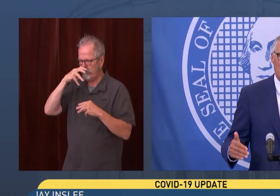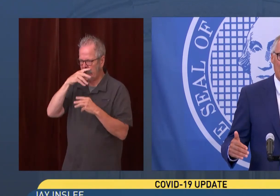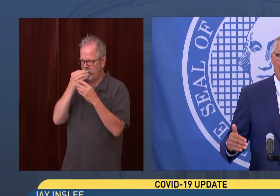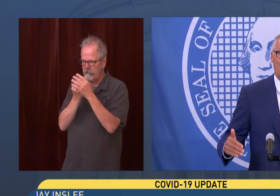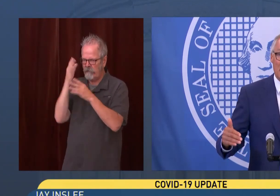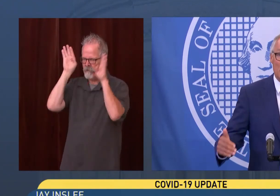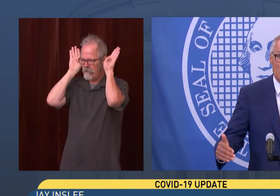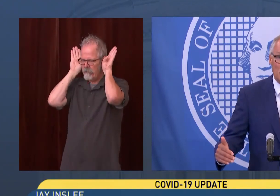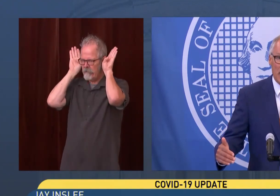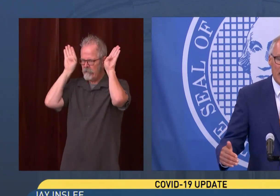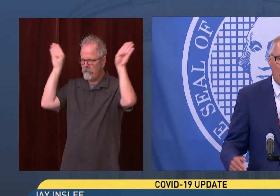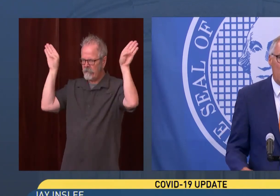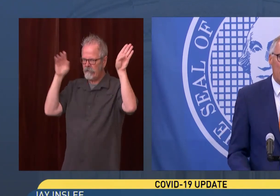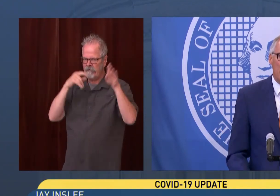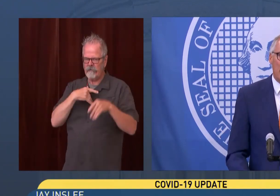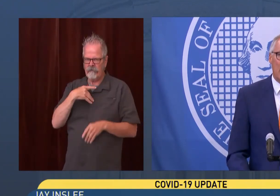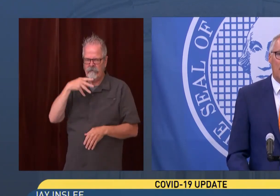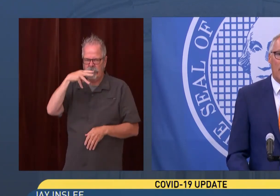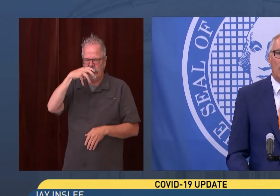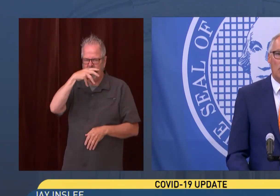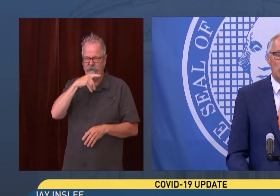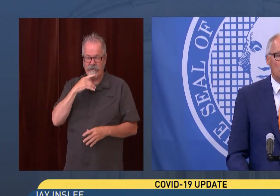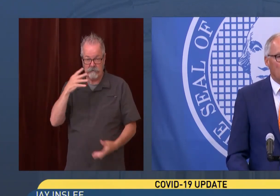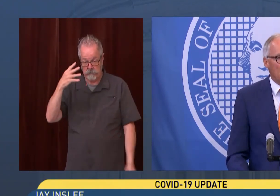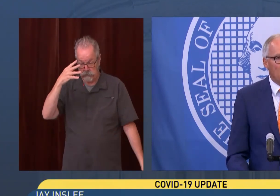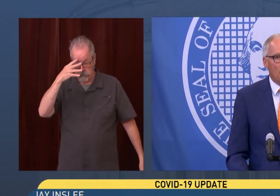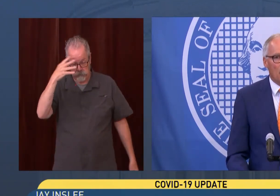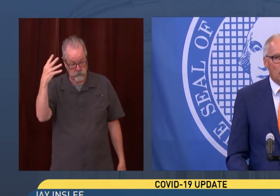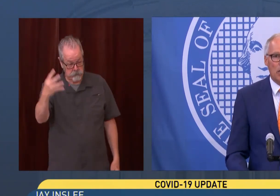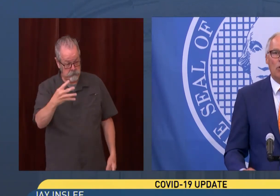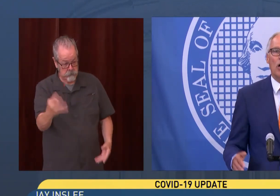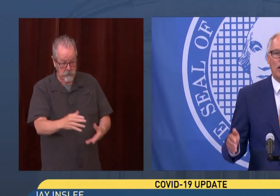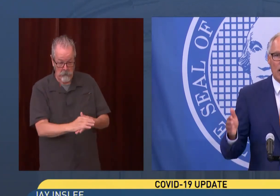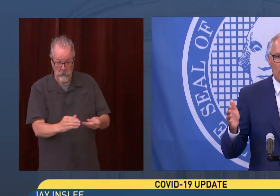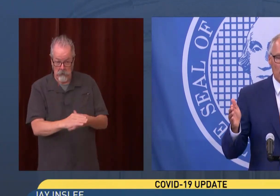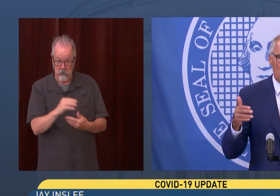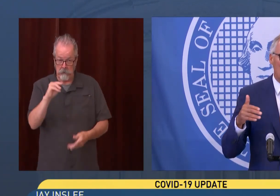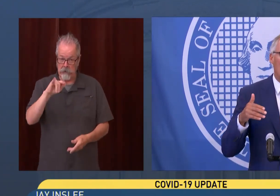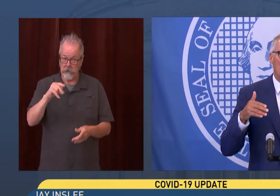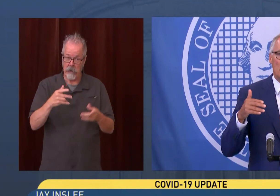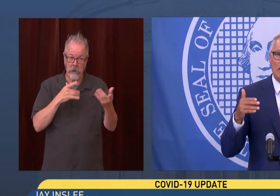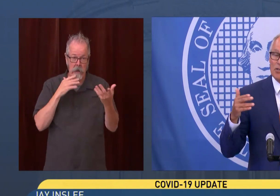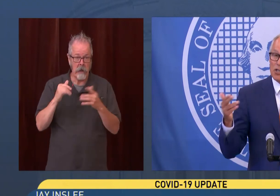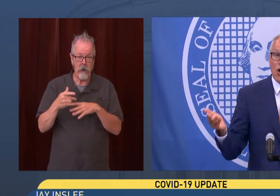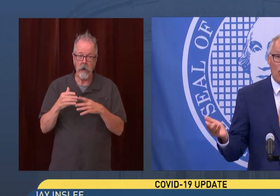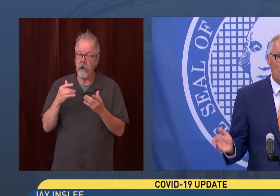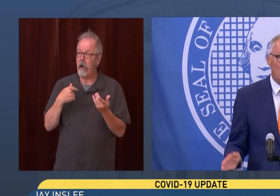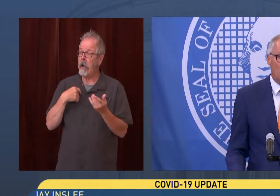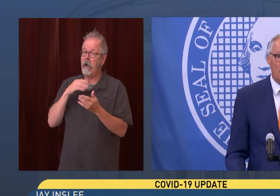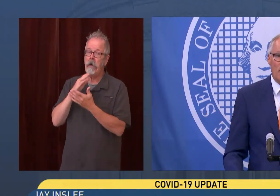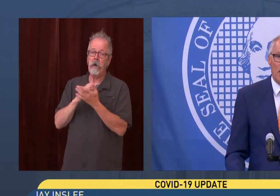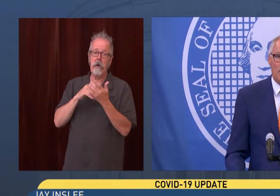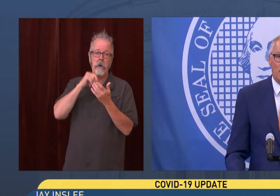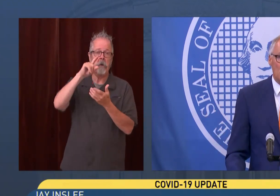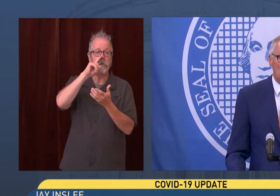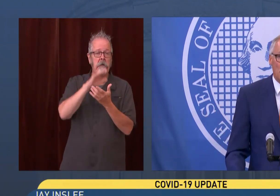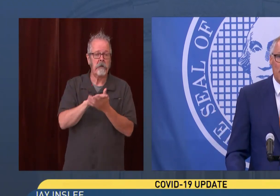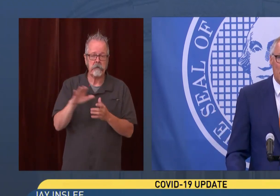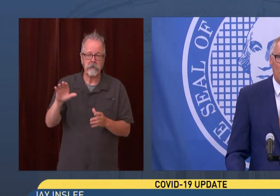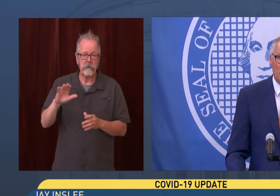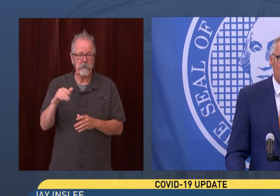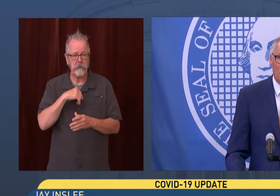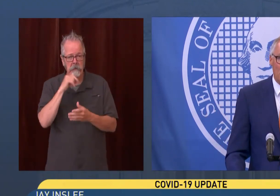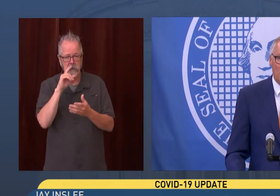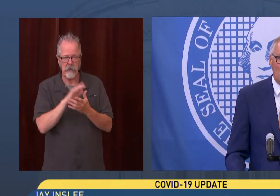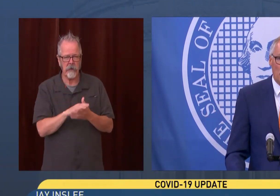social media and that's dangerous right now. And if the uncle says, well, I don't know, say, well, look, uncle, could you call Dr. Smith and she'll